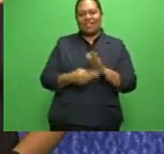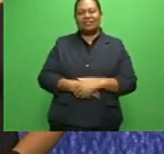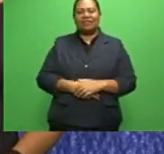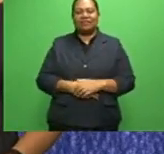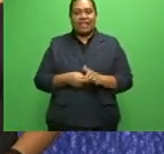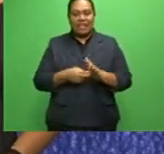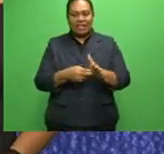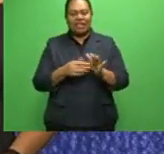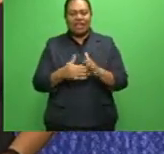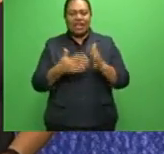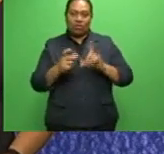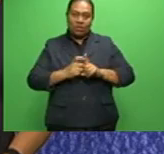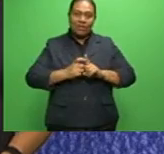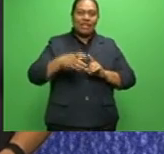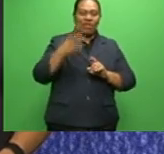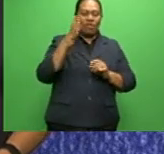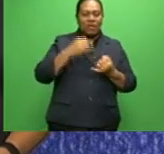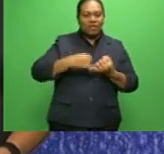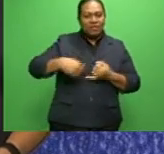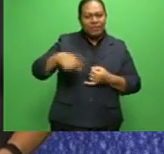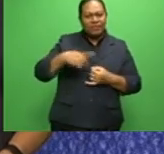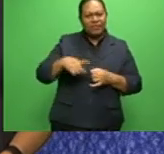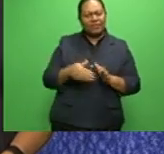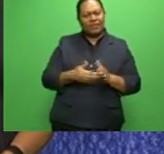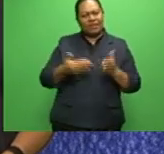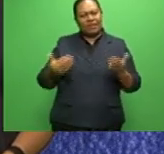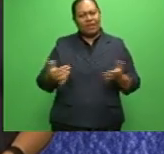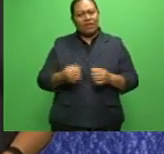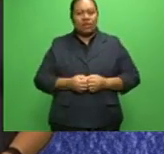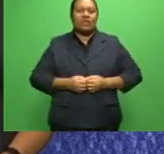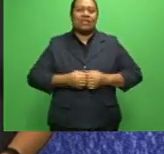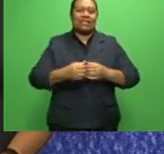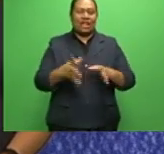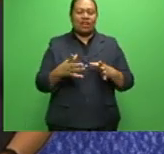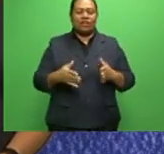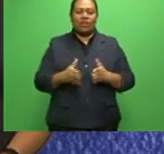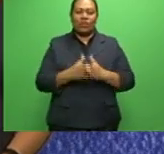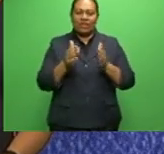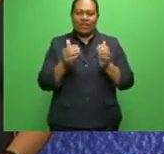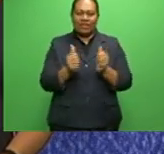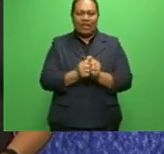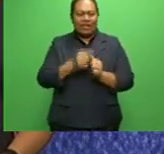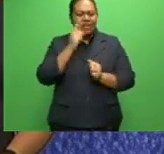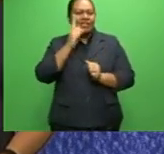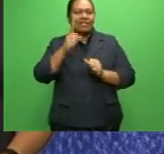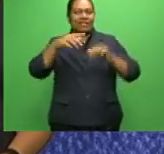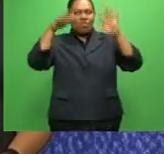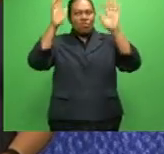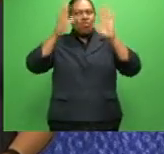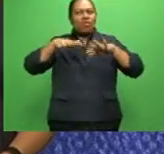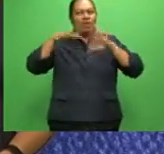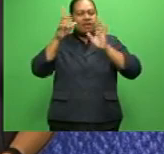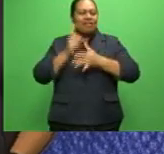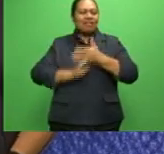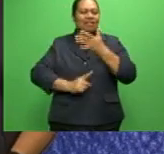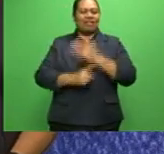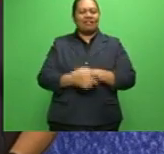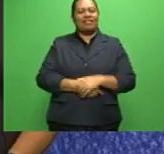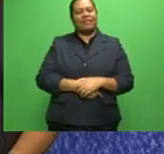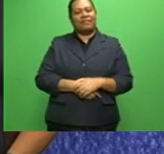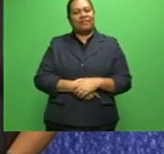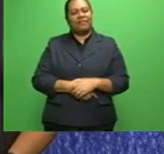Eastwards from Pakhaver to Suva, You know, when it's the start of the weekend, there comes rain. But be